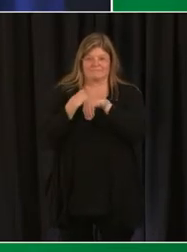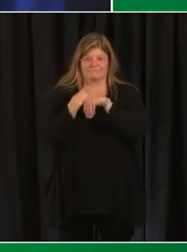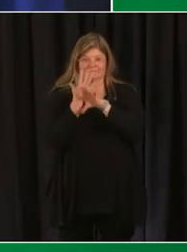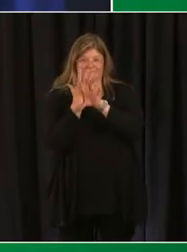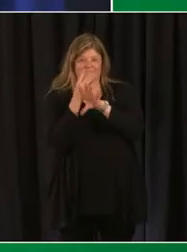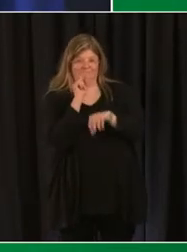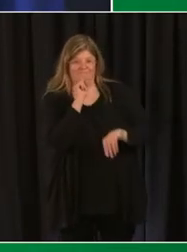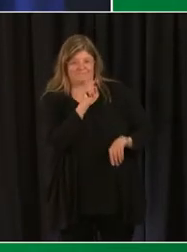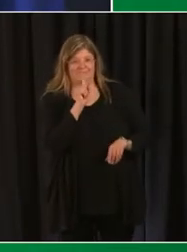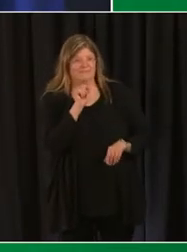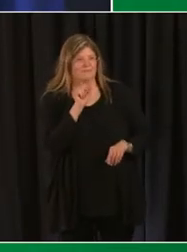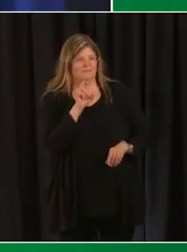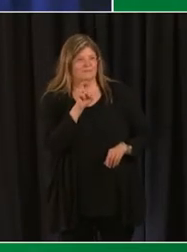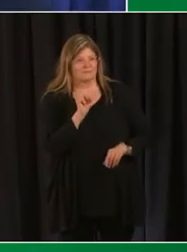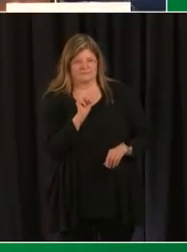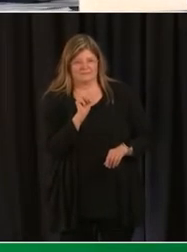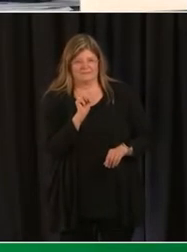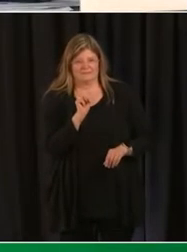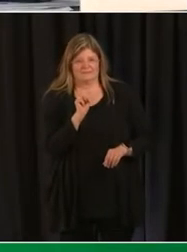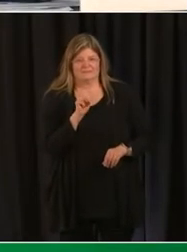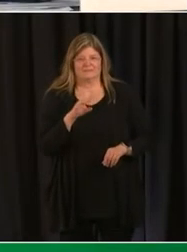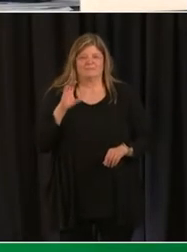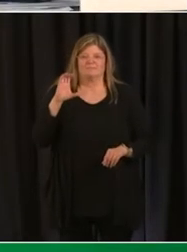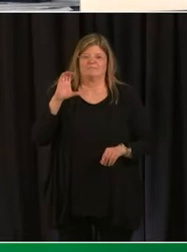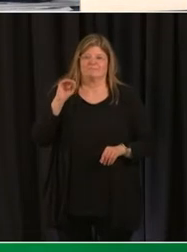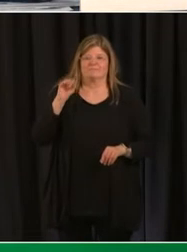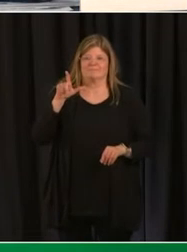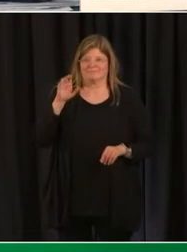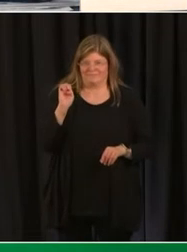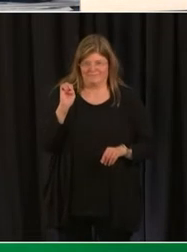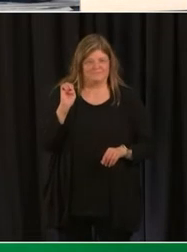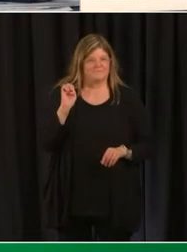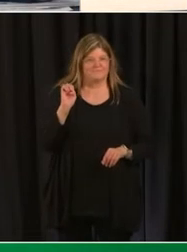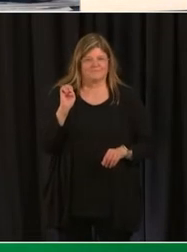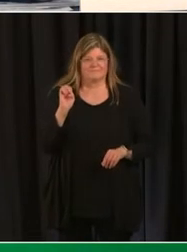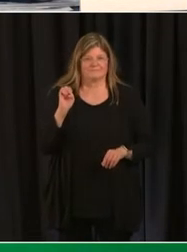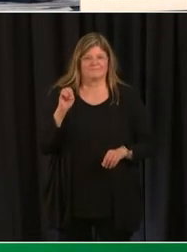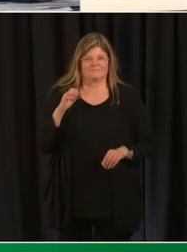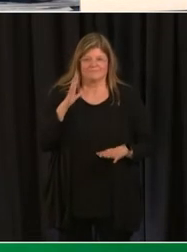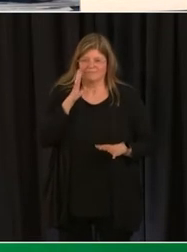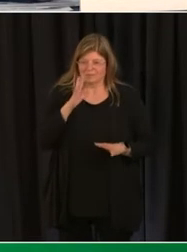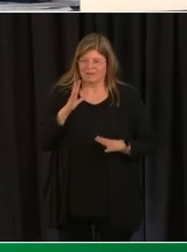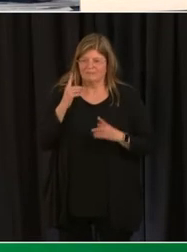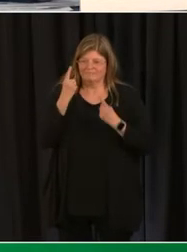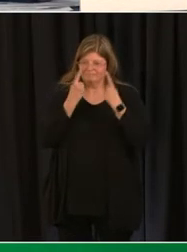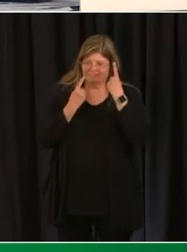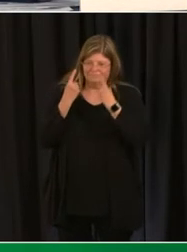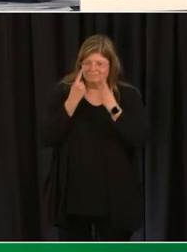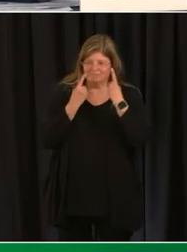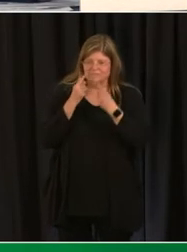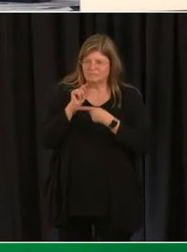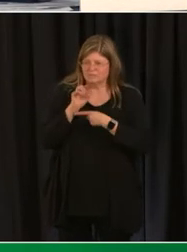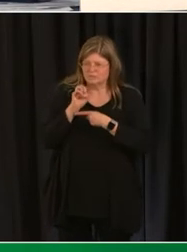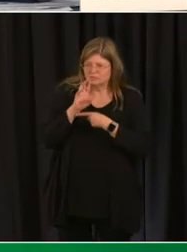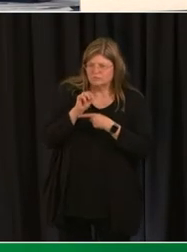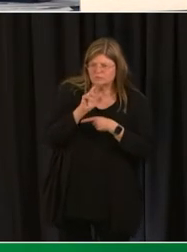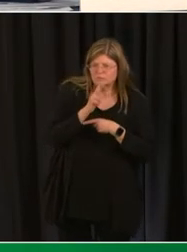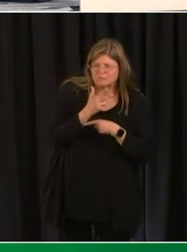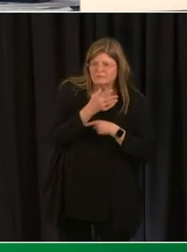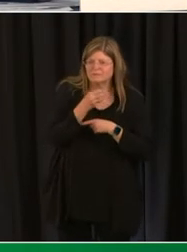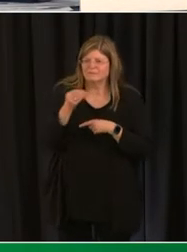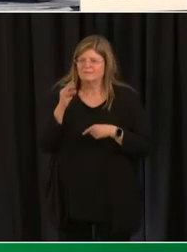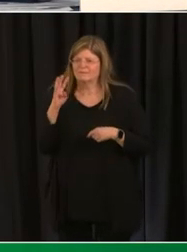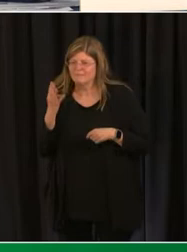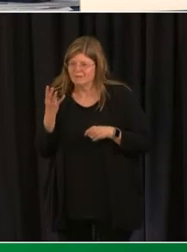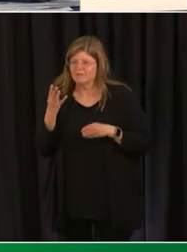we're supporting our teachers and also how we are supporting our students. As we think about Term 3 and Term 4 it's important to